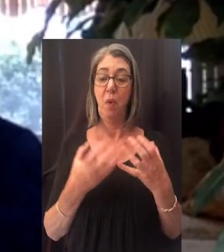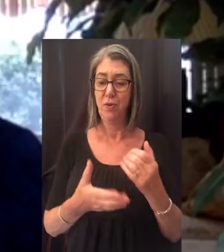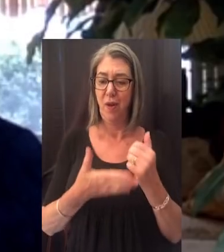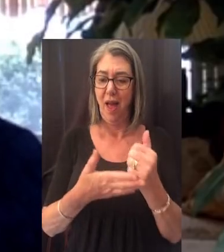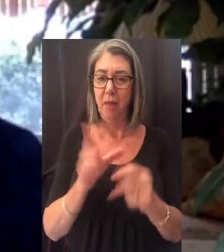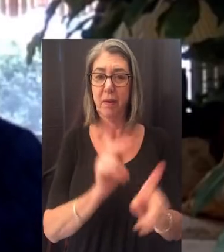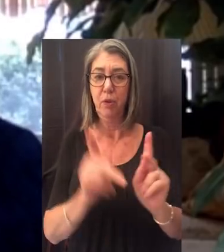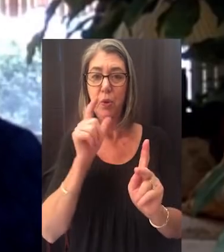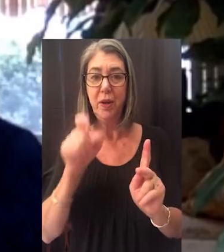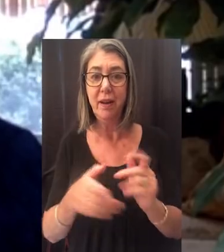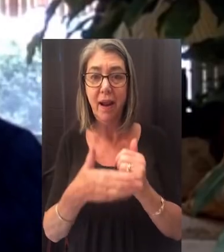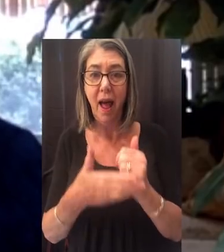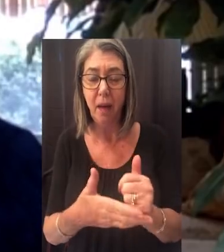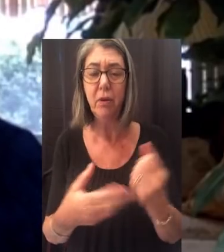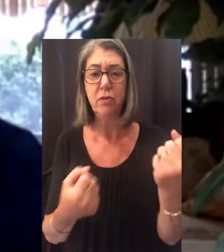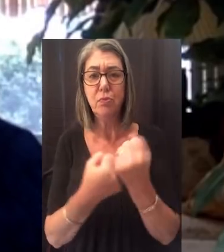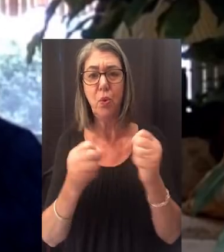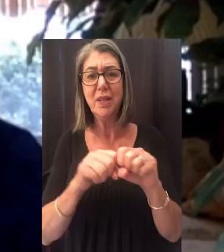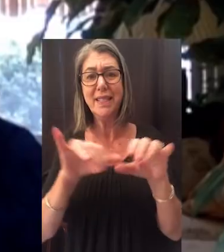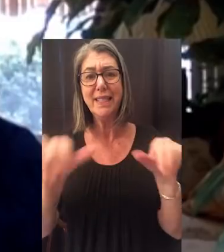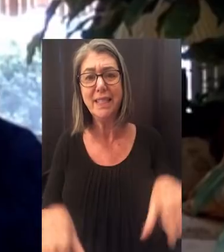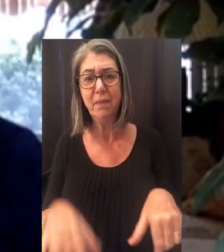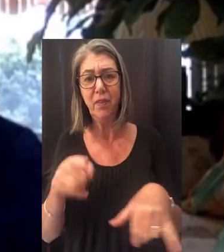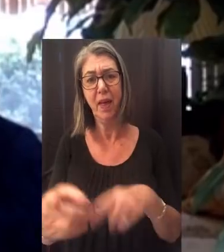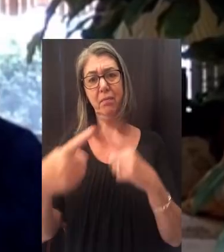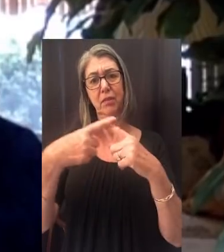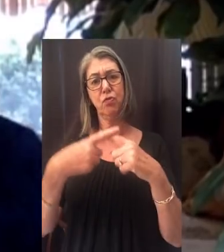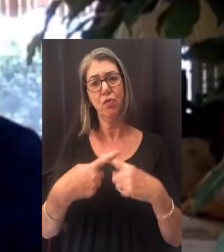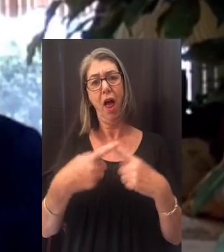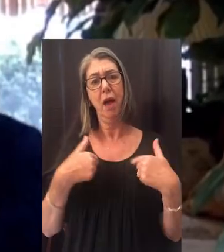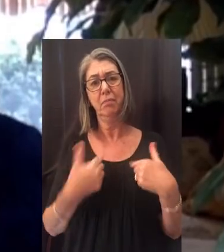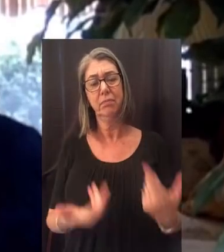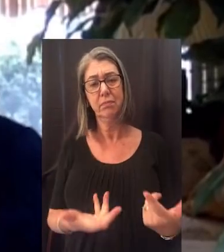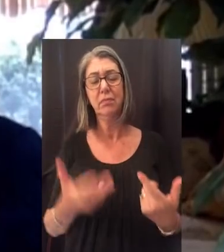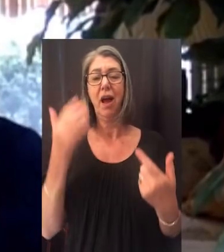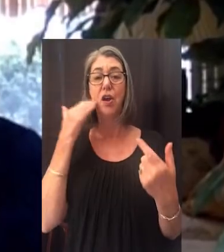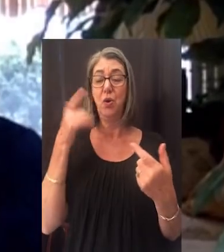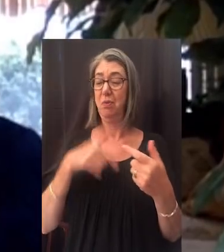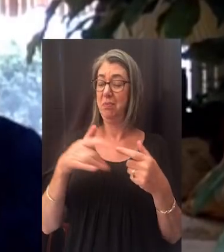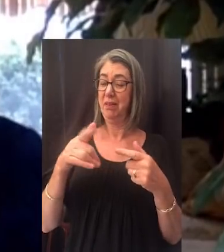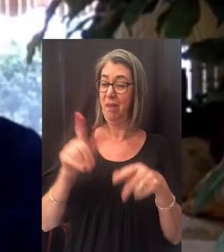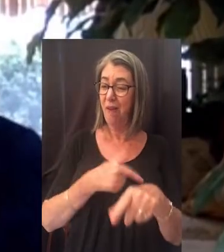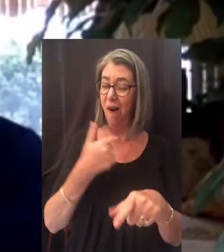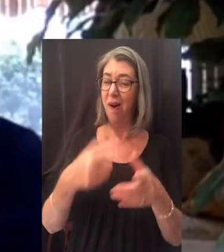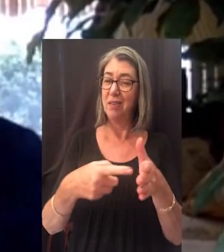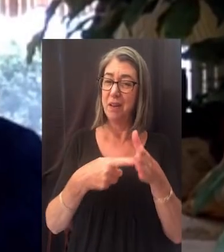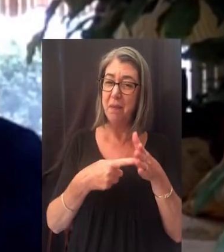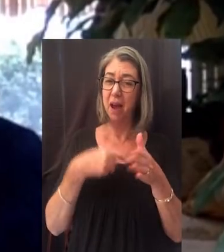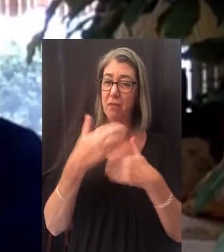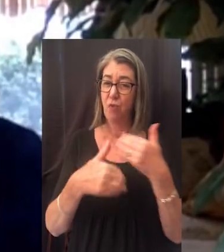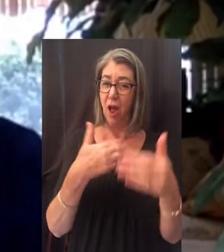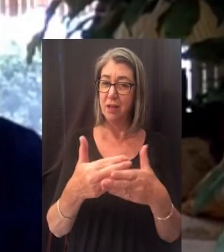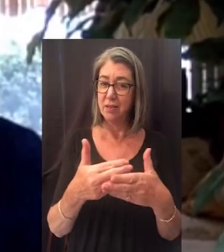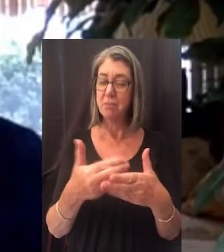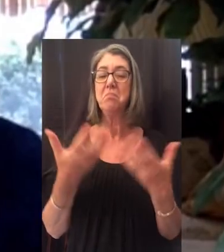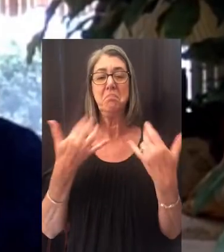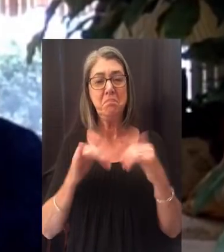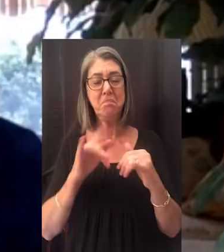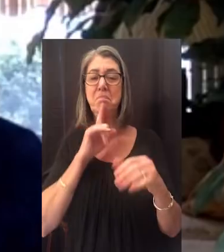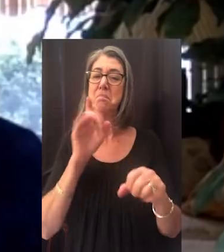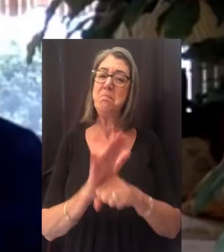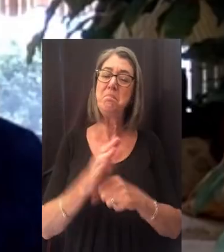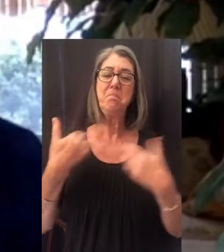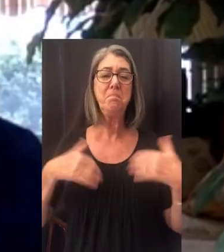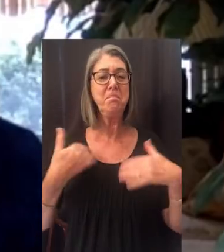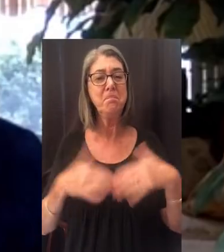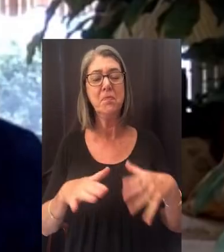assist those who needed help and be a support system for them to rely on. While I knew this would be a long and demanding process, I was determined